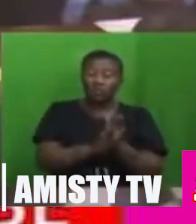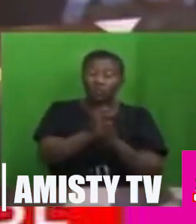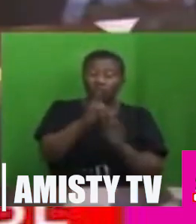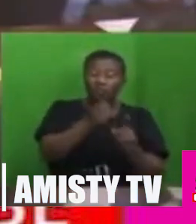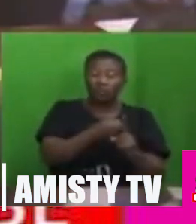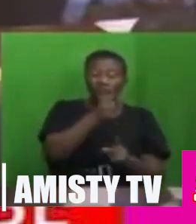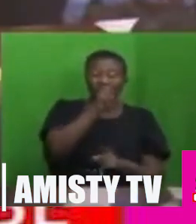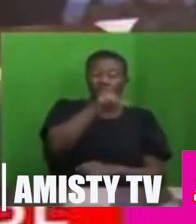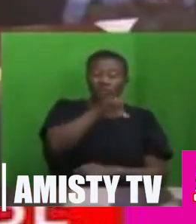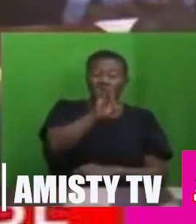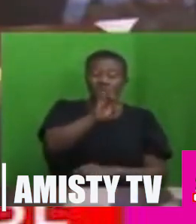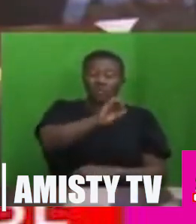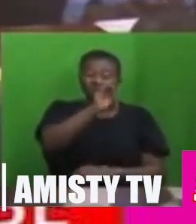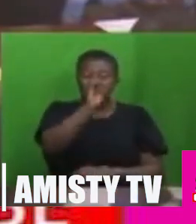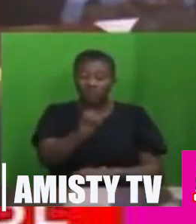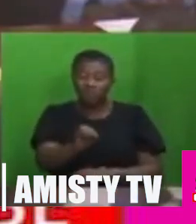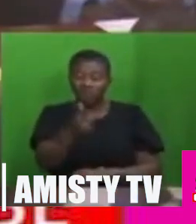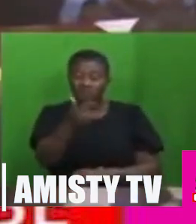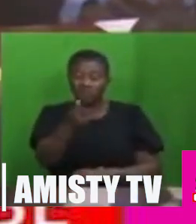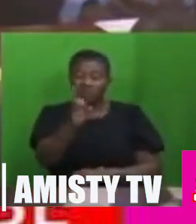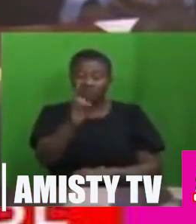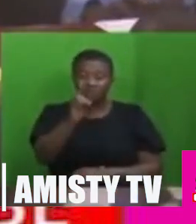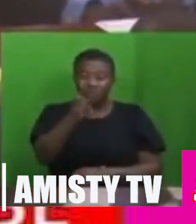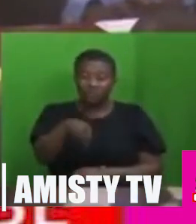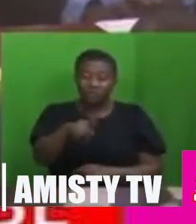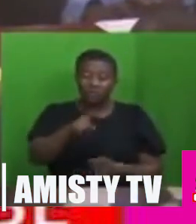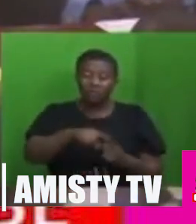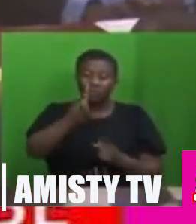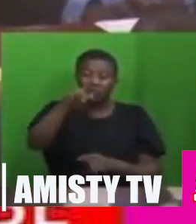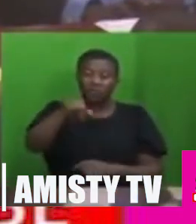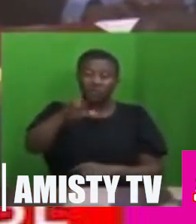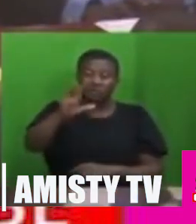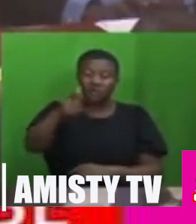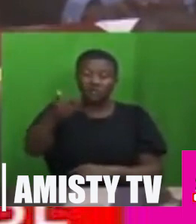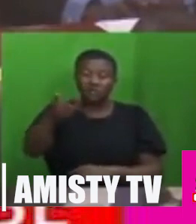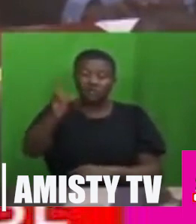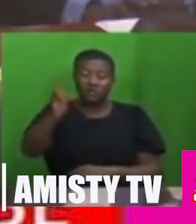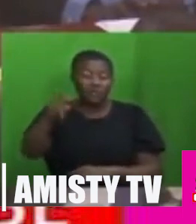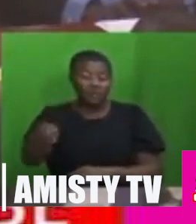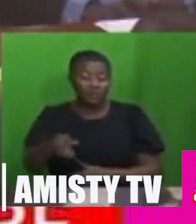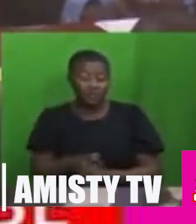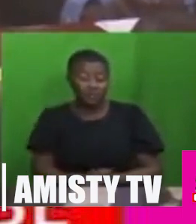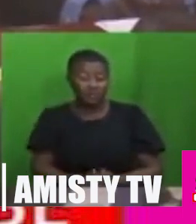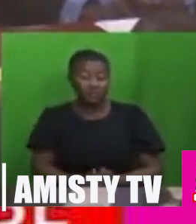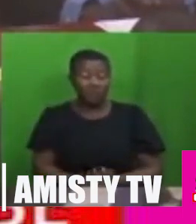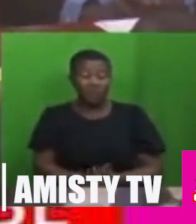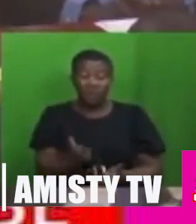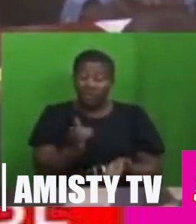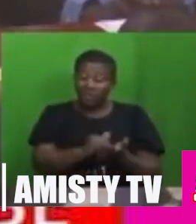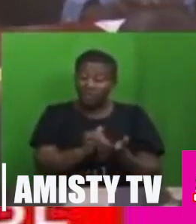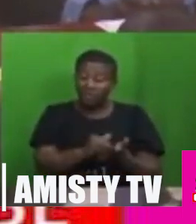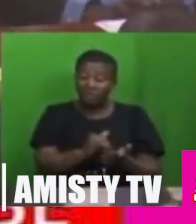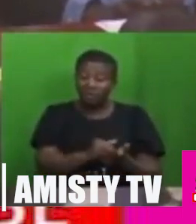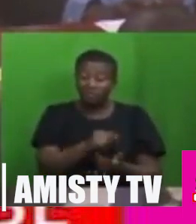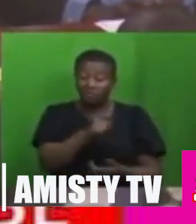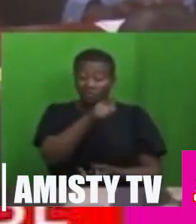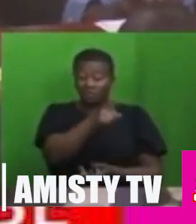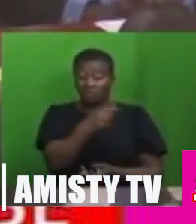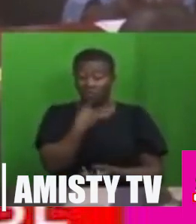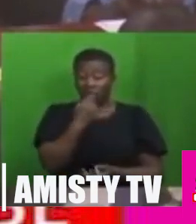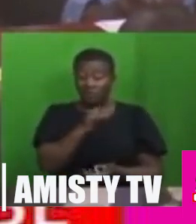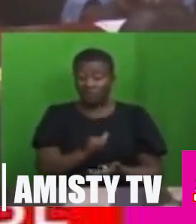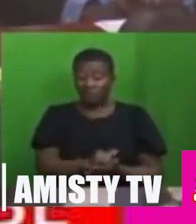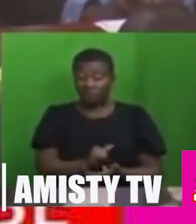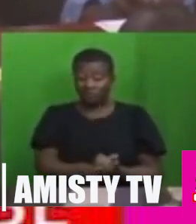of GDP to 1.5% of GDP. Mr. Speaker, again, again, he said to us here